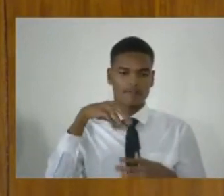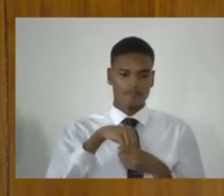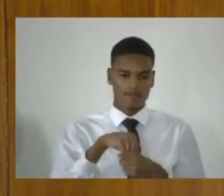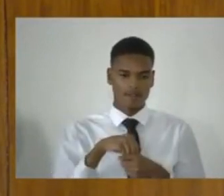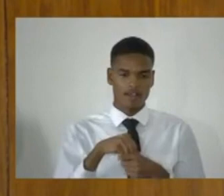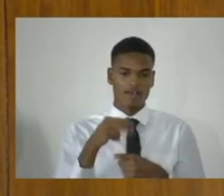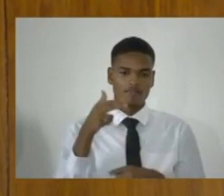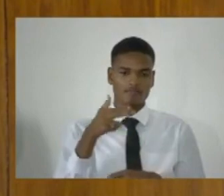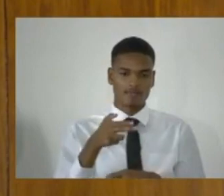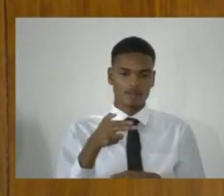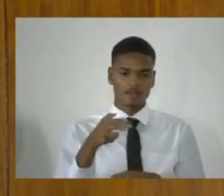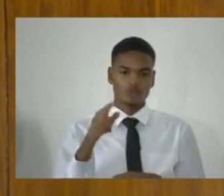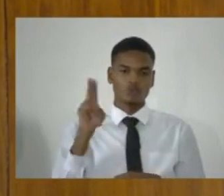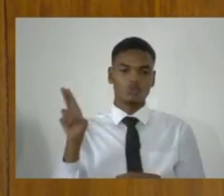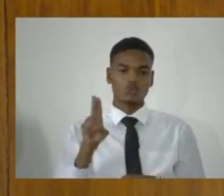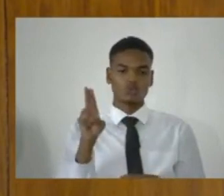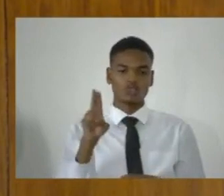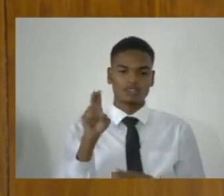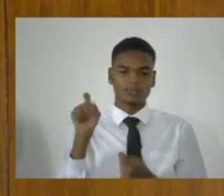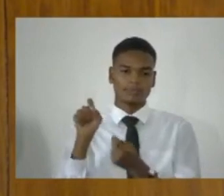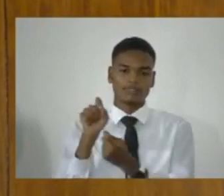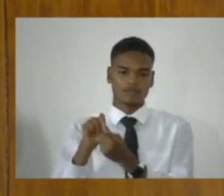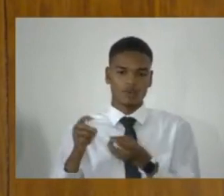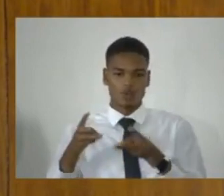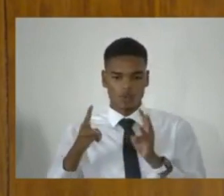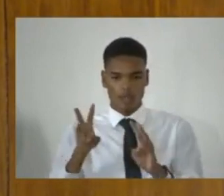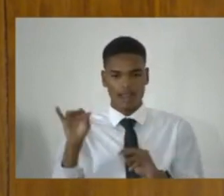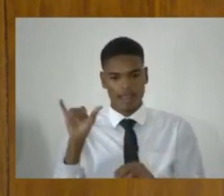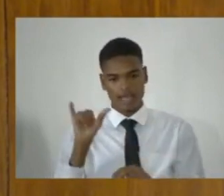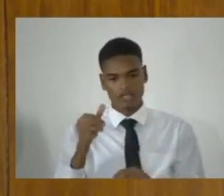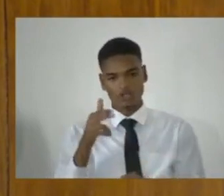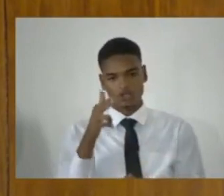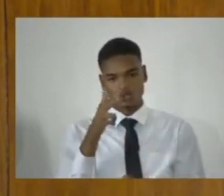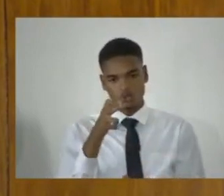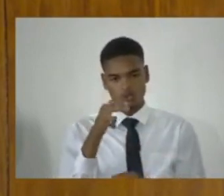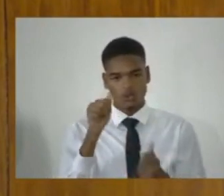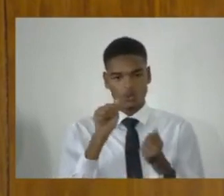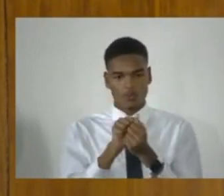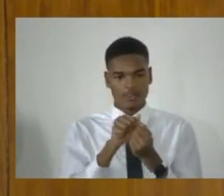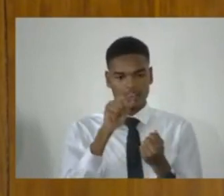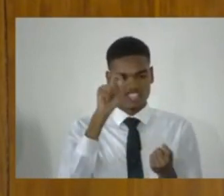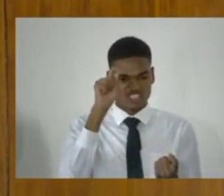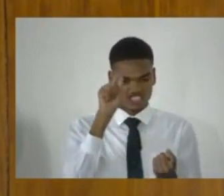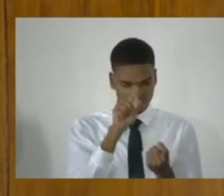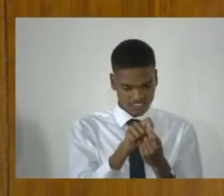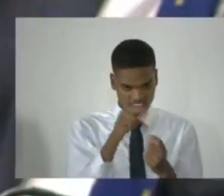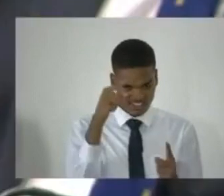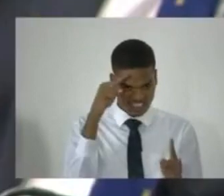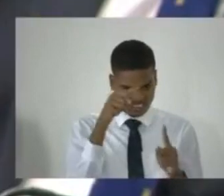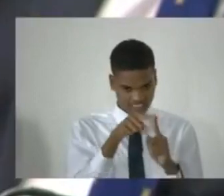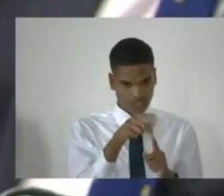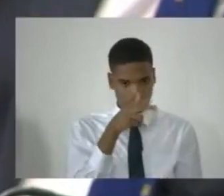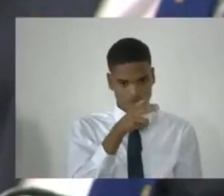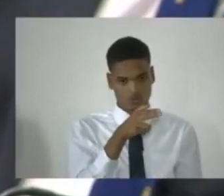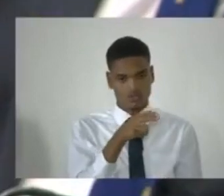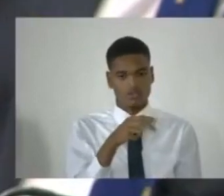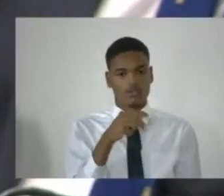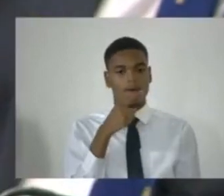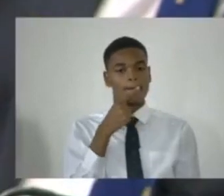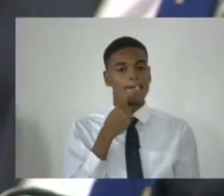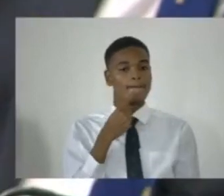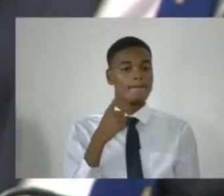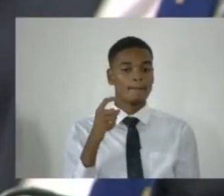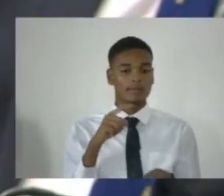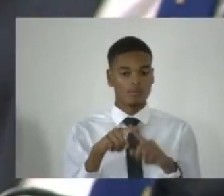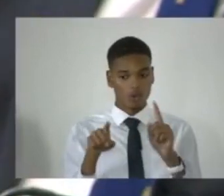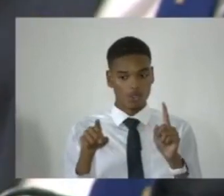being used in a particular way. For example, shooting with intent. Basic, just by virtue of the fact that you were